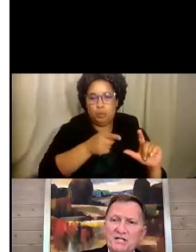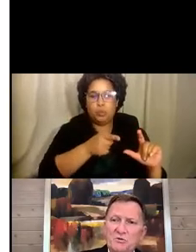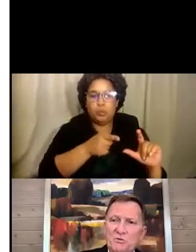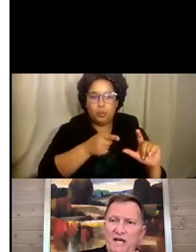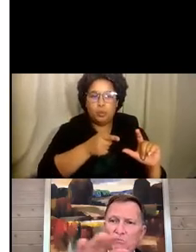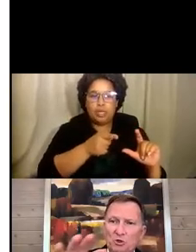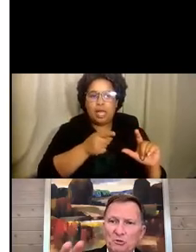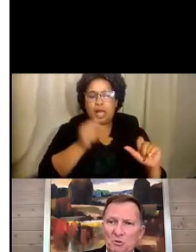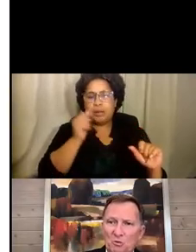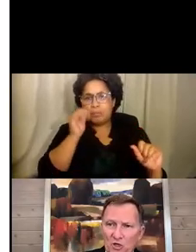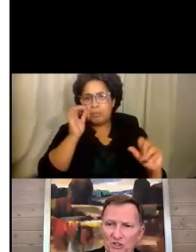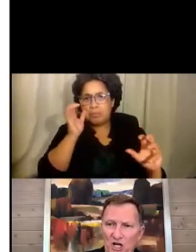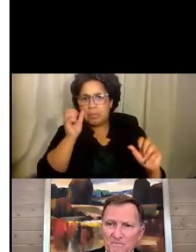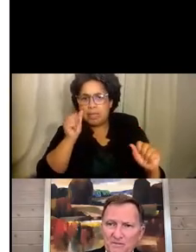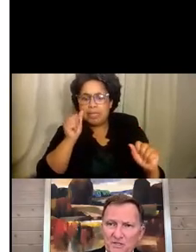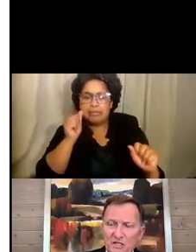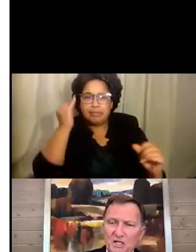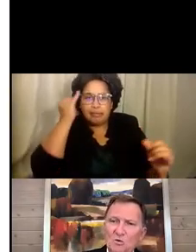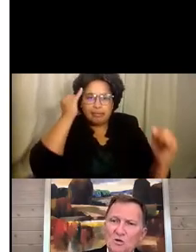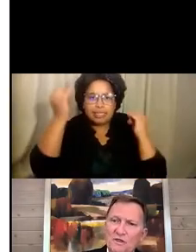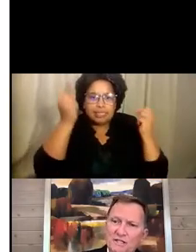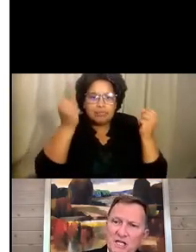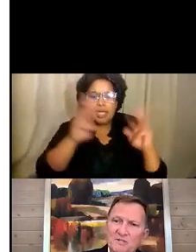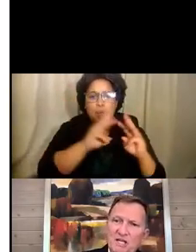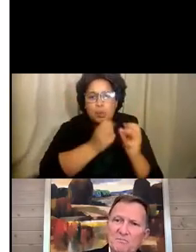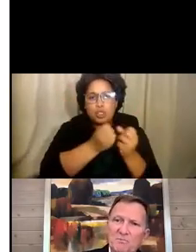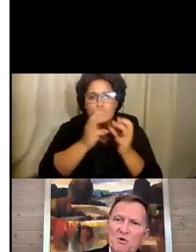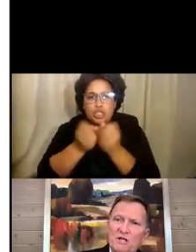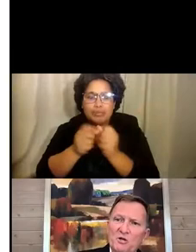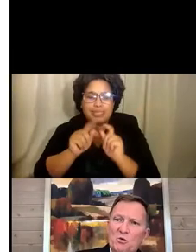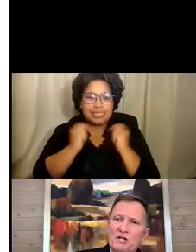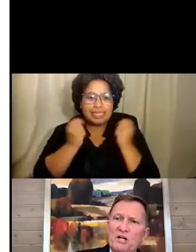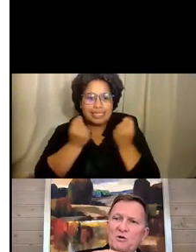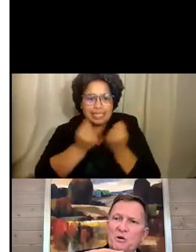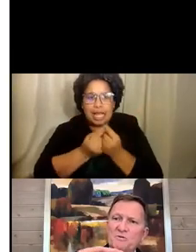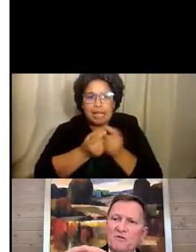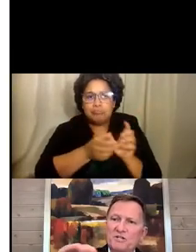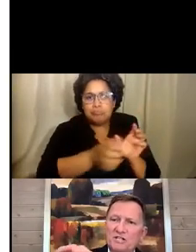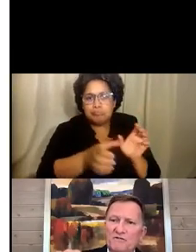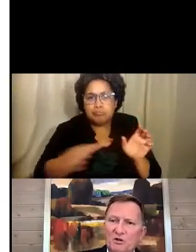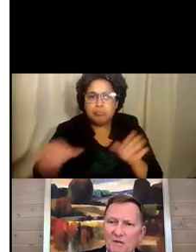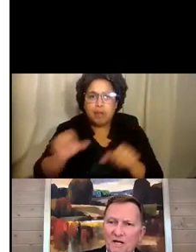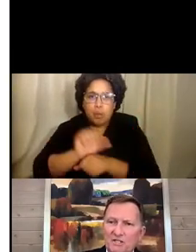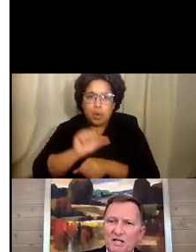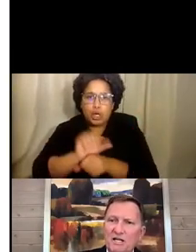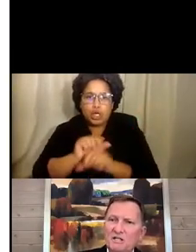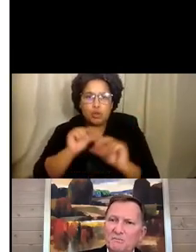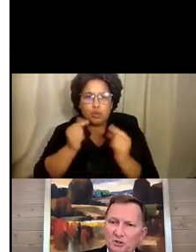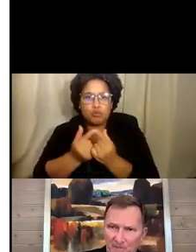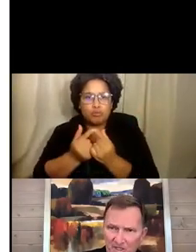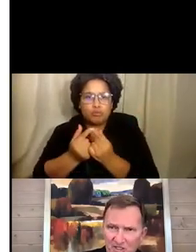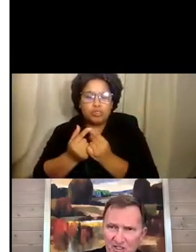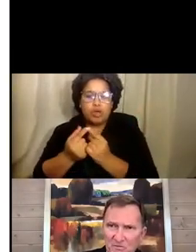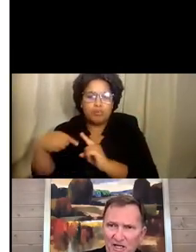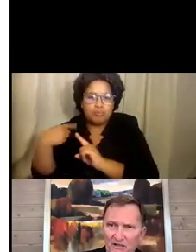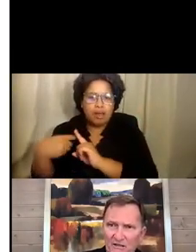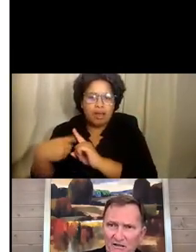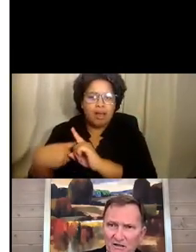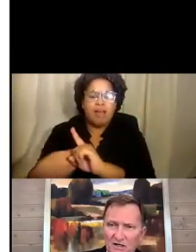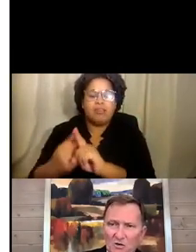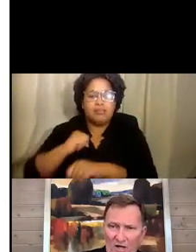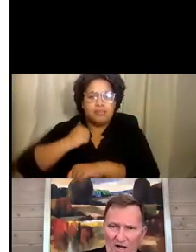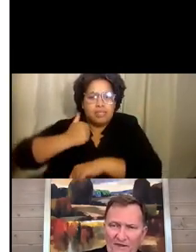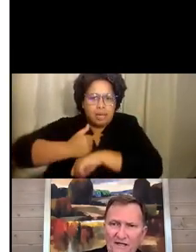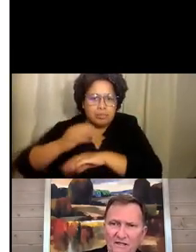ideas. We had multiple workshops. The teams then broke into working groups over several months to build a business plan